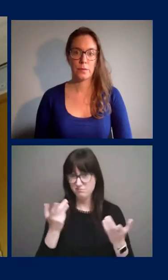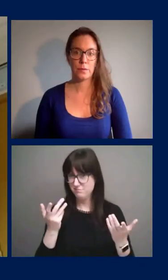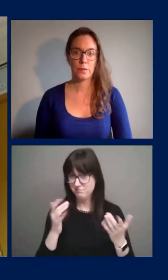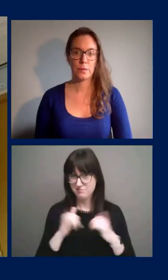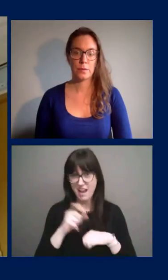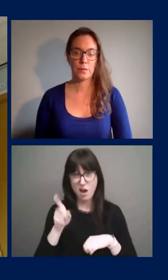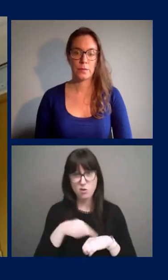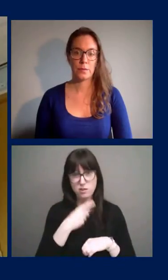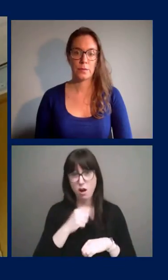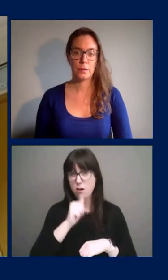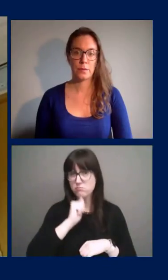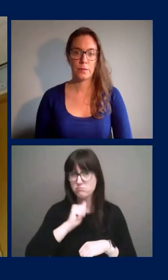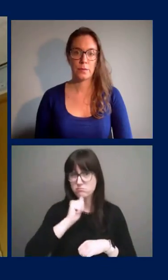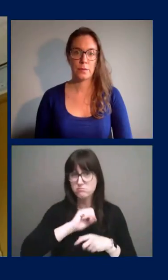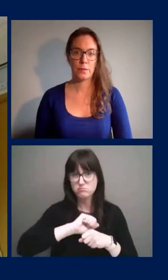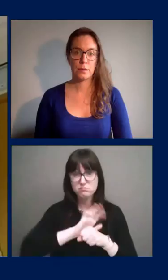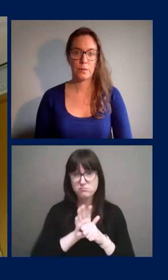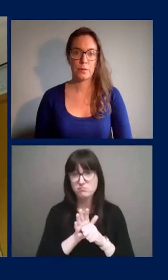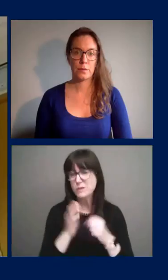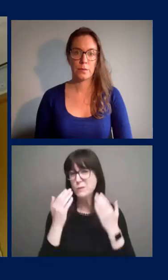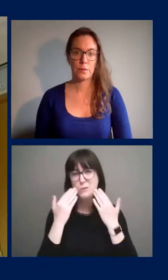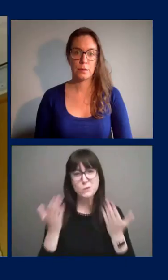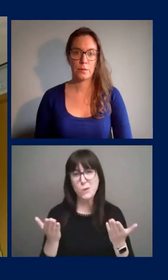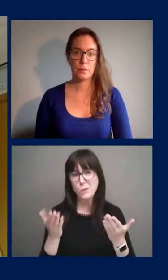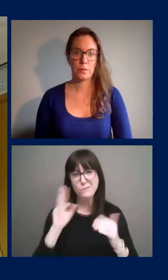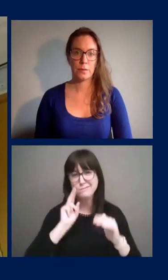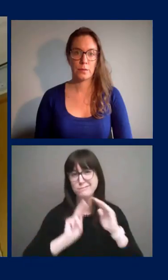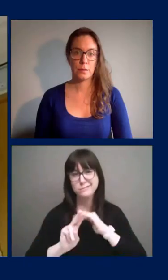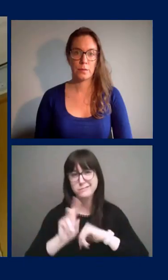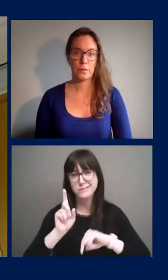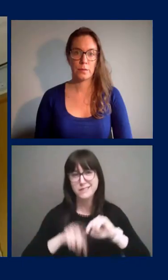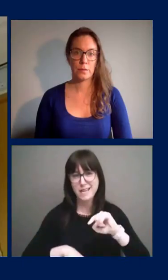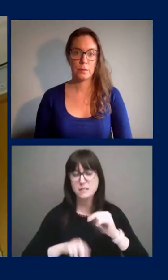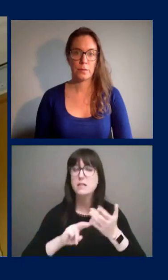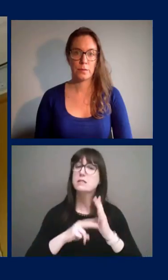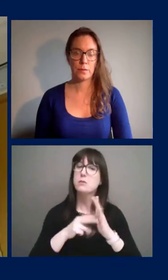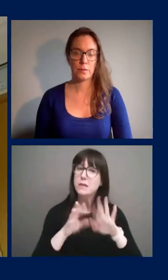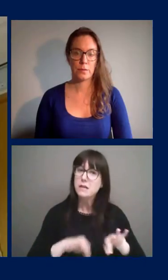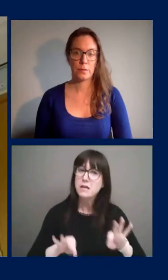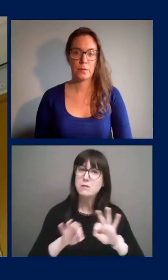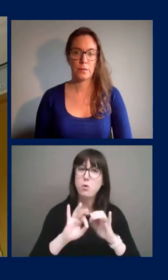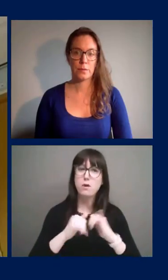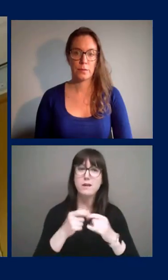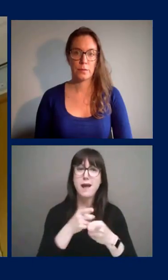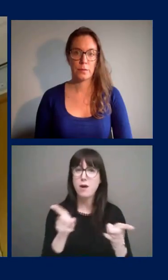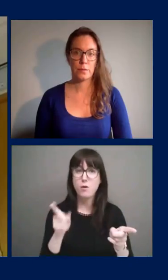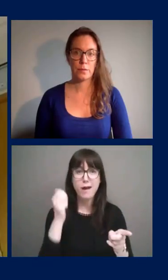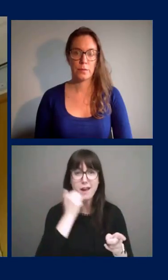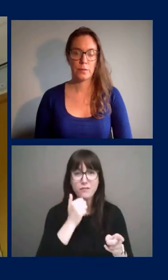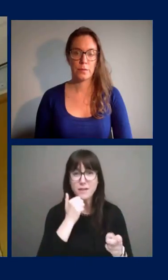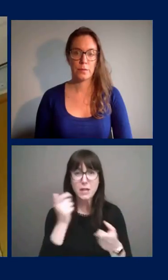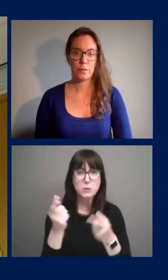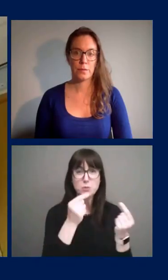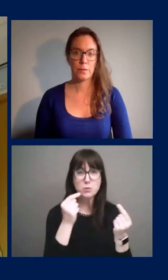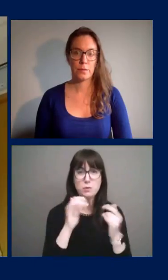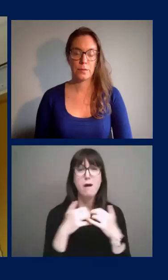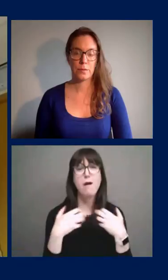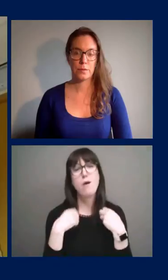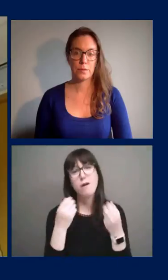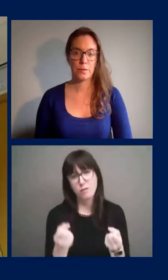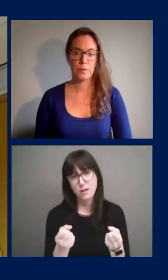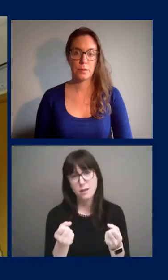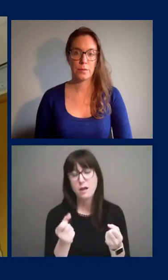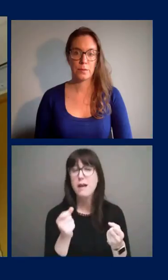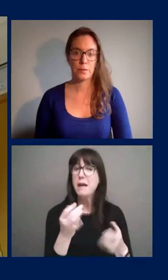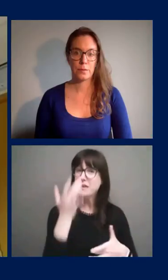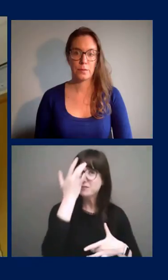have to live with COVID-19 in the community, so we have to find healthy ways to cope with our new reality. Please stay home if you are ill,